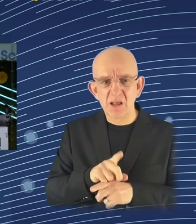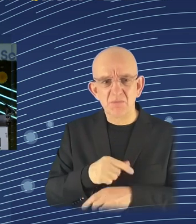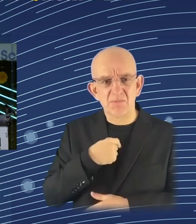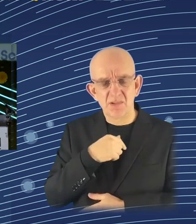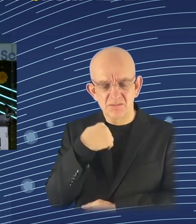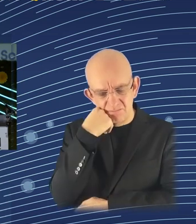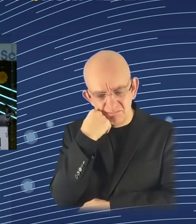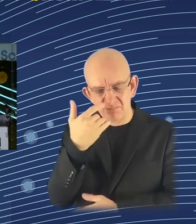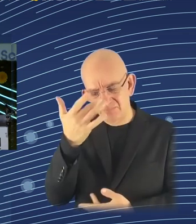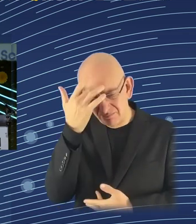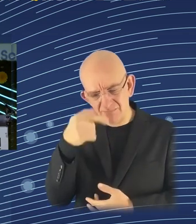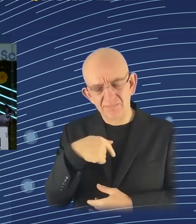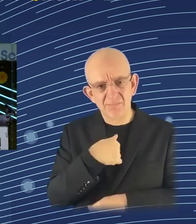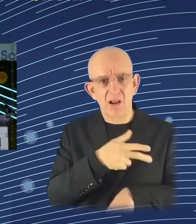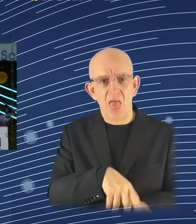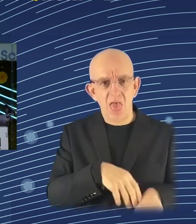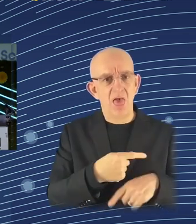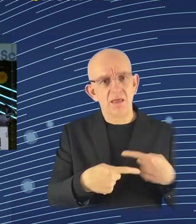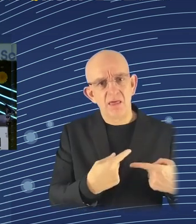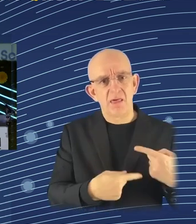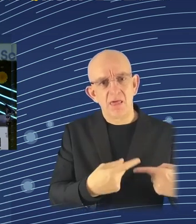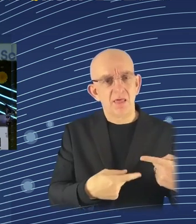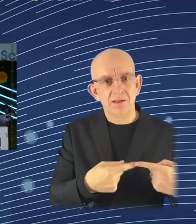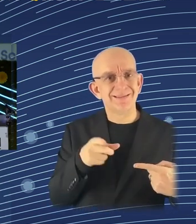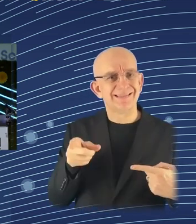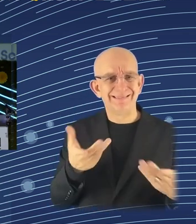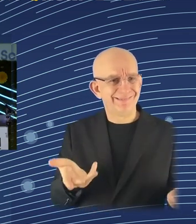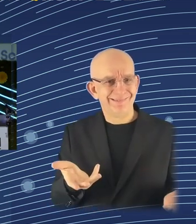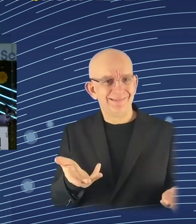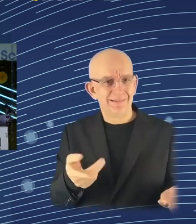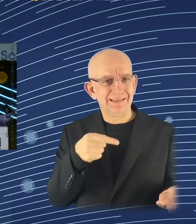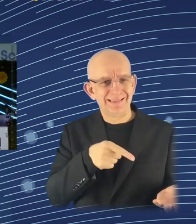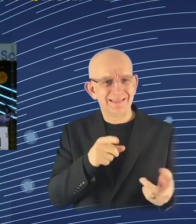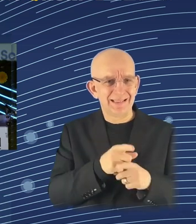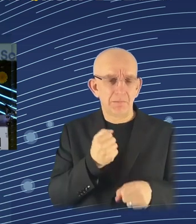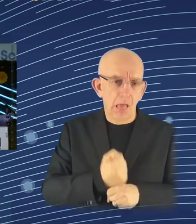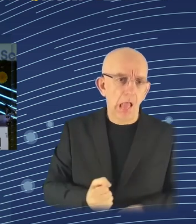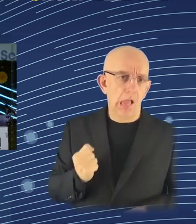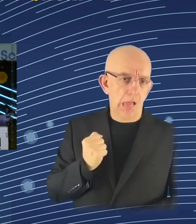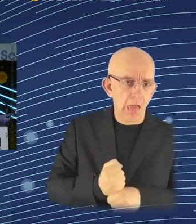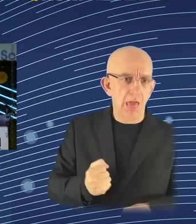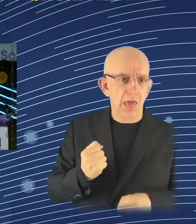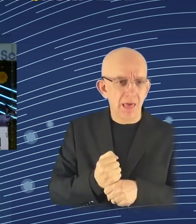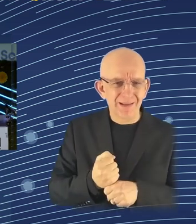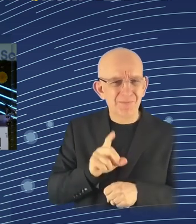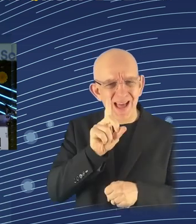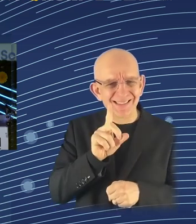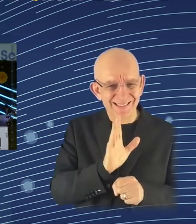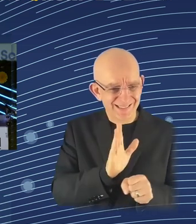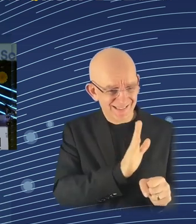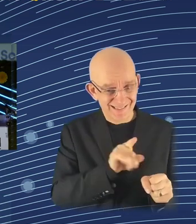say the worst of all is being sick and then also one-off events, obviously, know, like death and divorce and all that. Although,